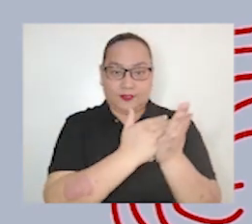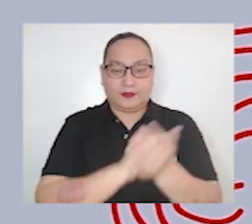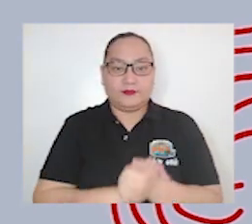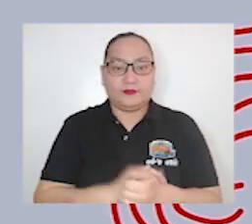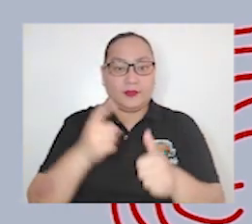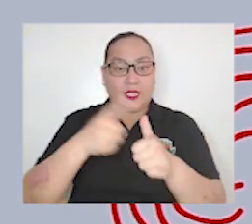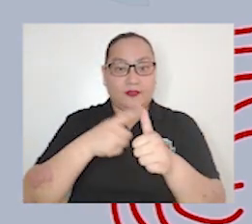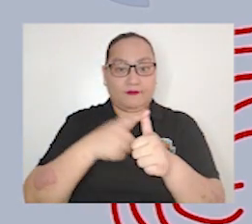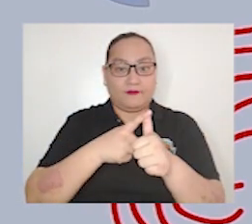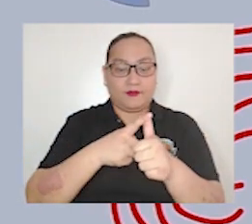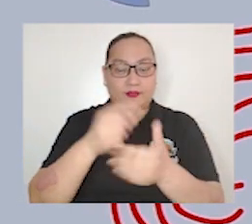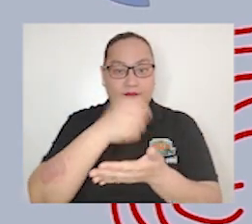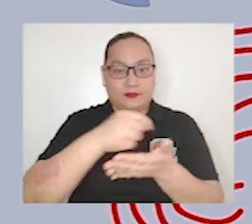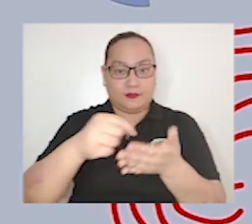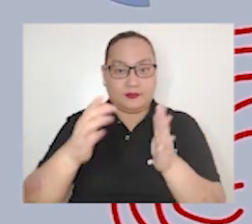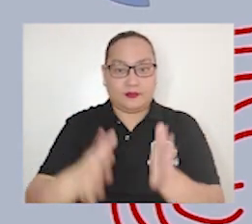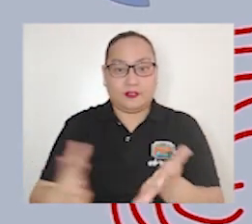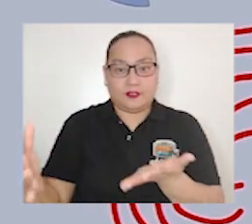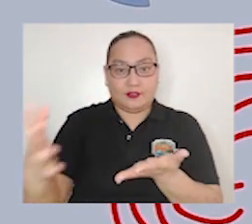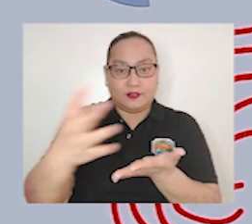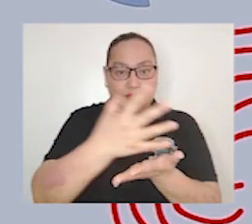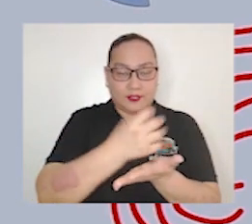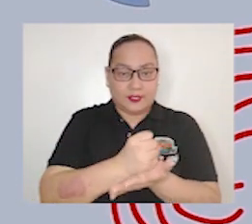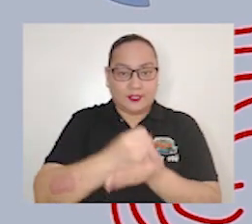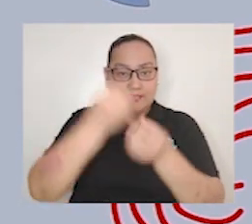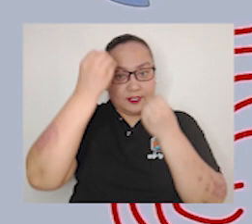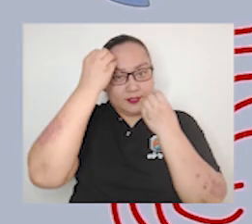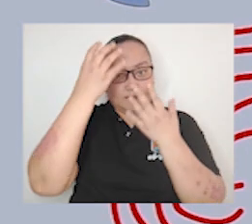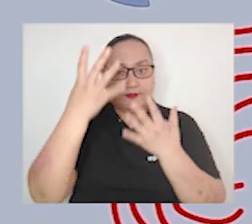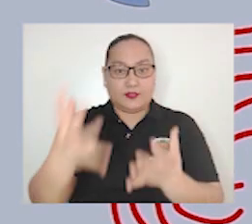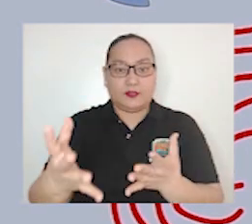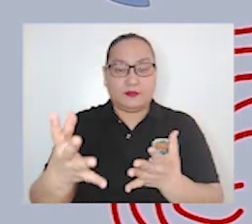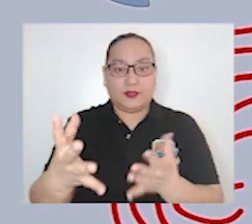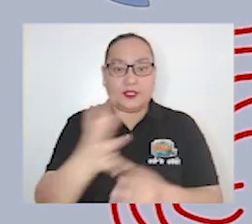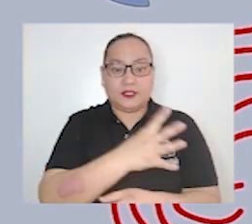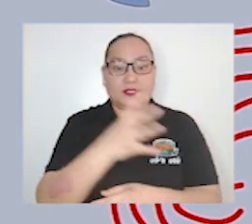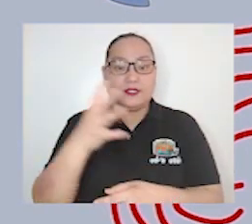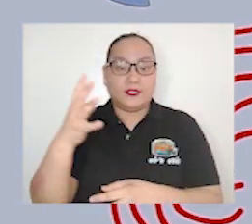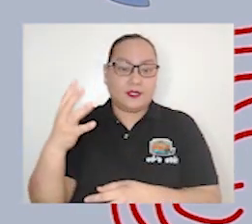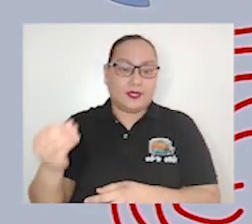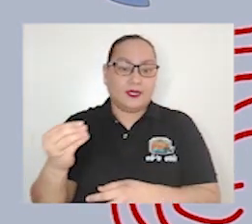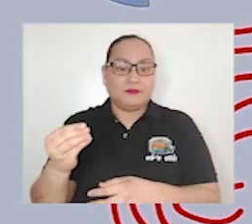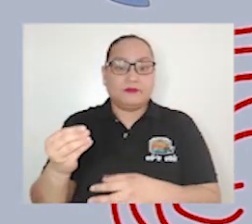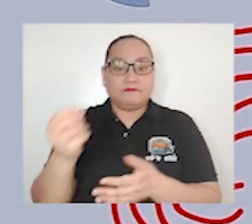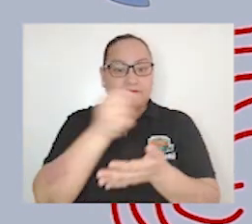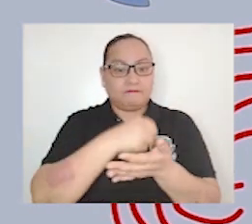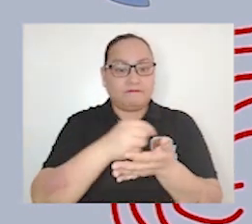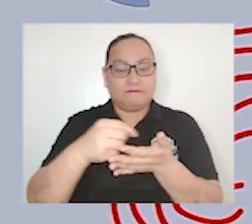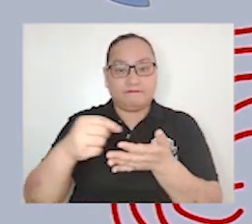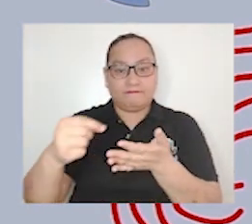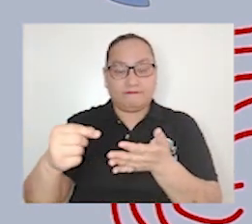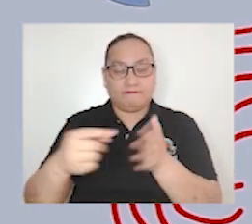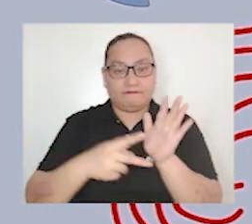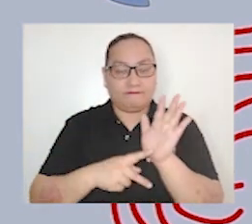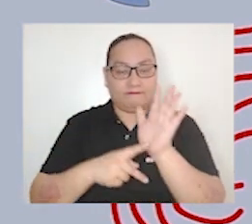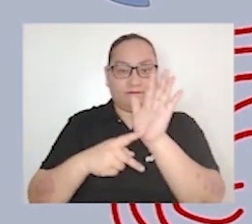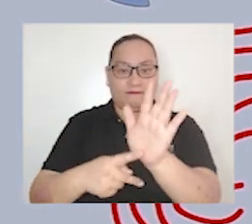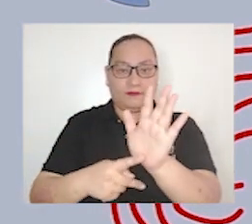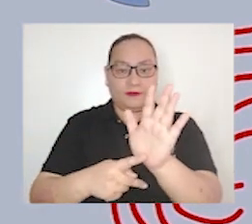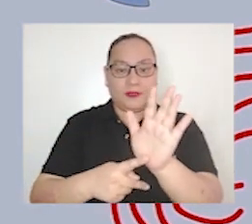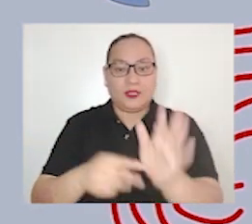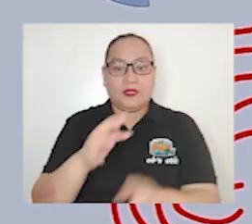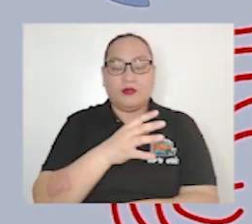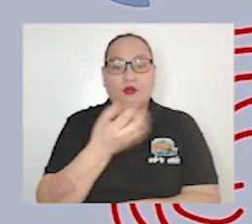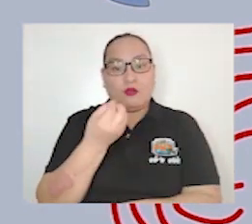First journalists gather information and present them in written or spoken form